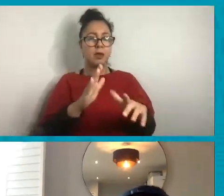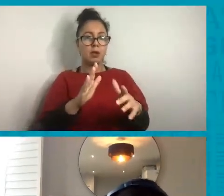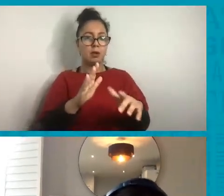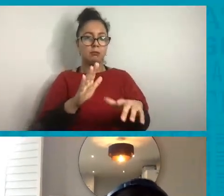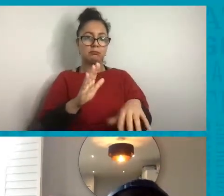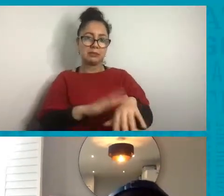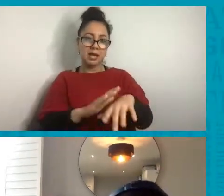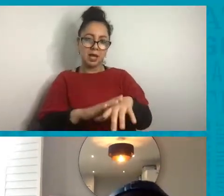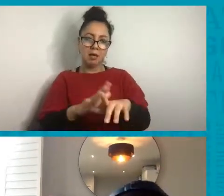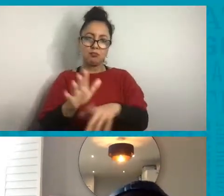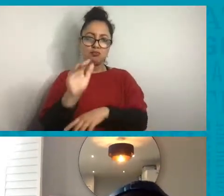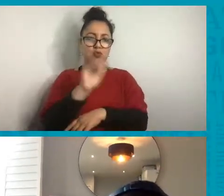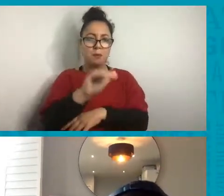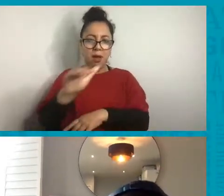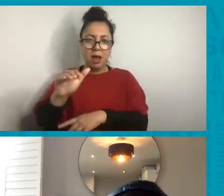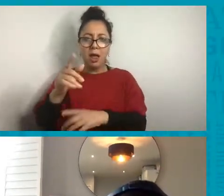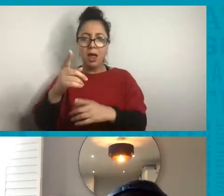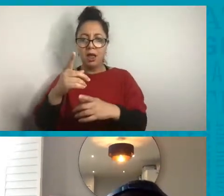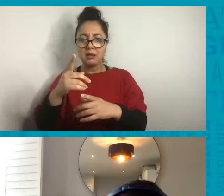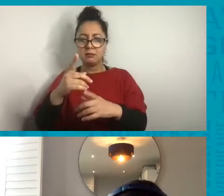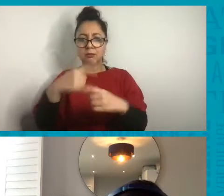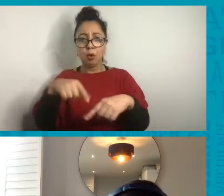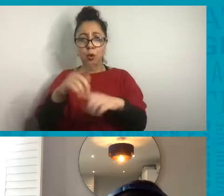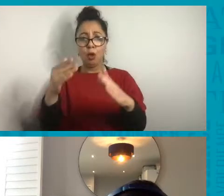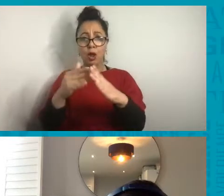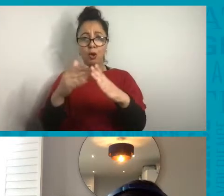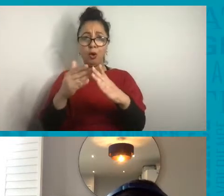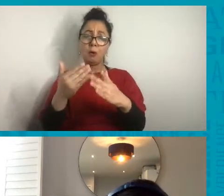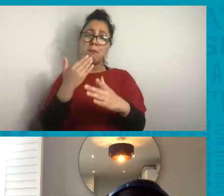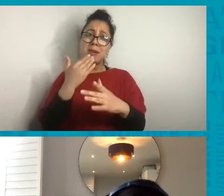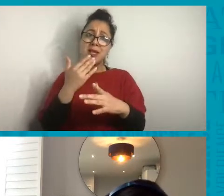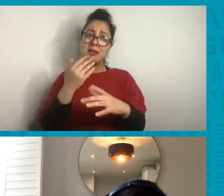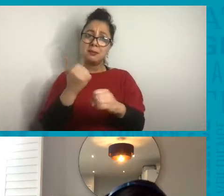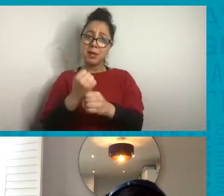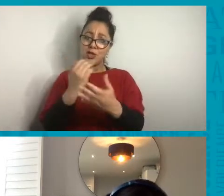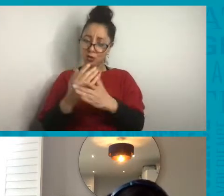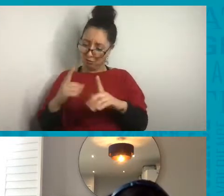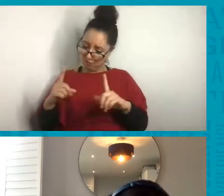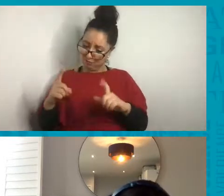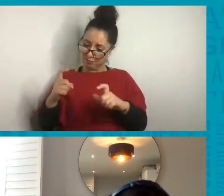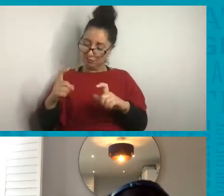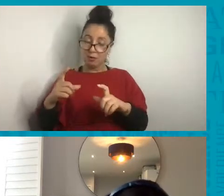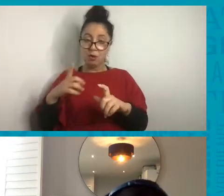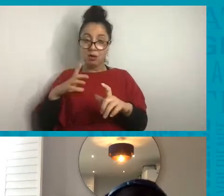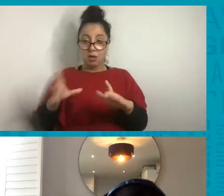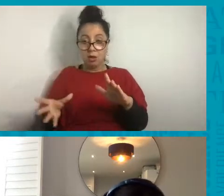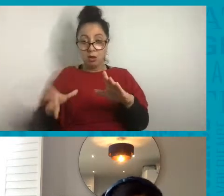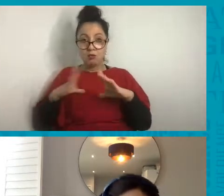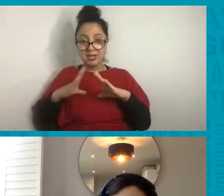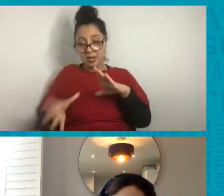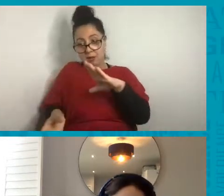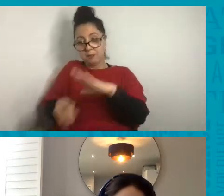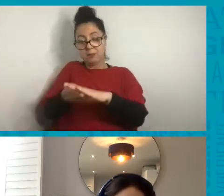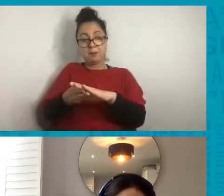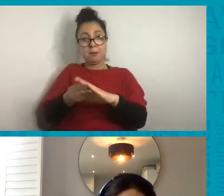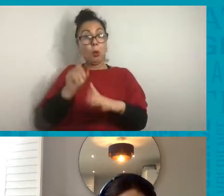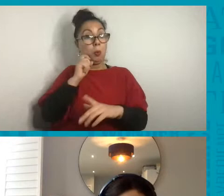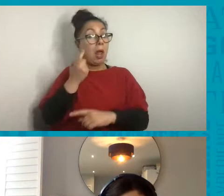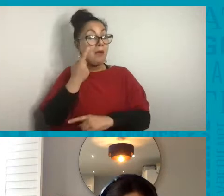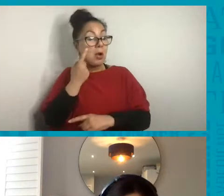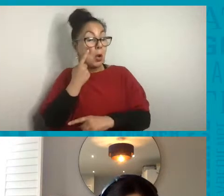you're getting your artwork ready, because we're going to discuss and look at some of them on the screen in a moment. So